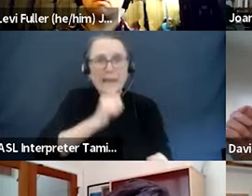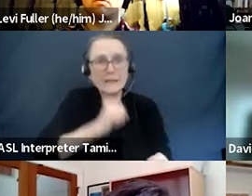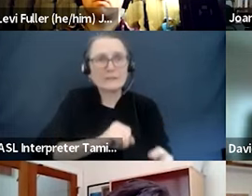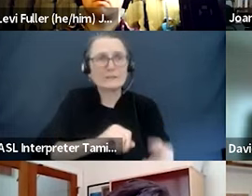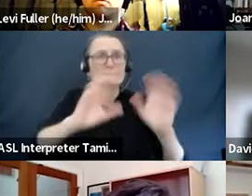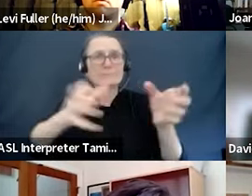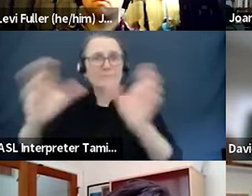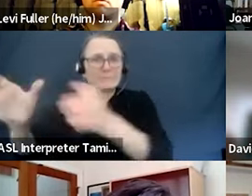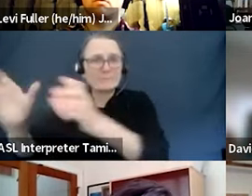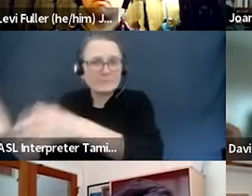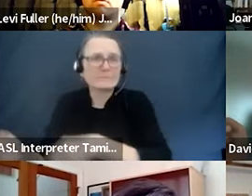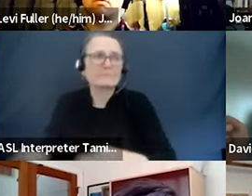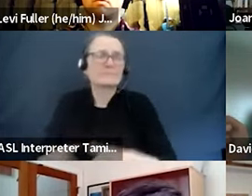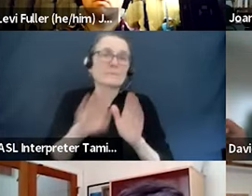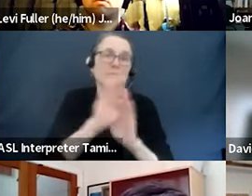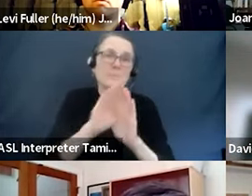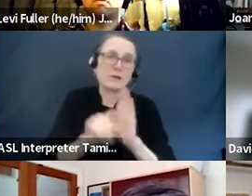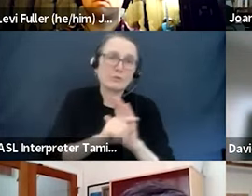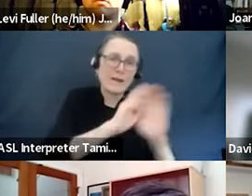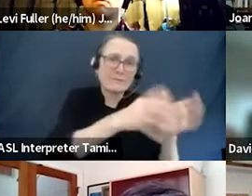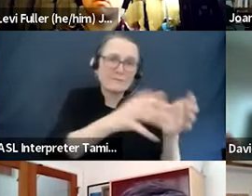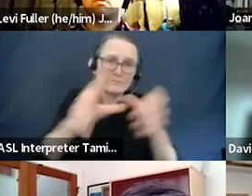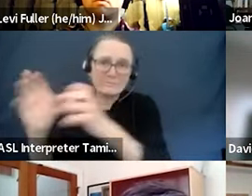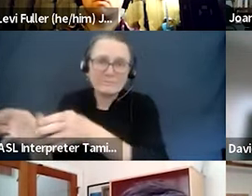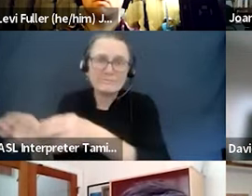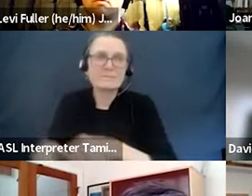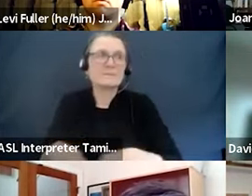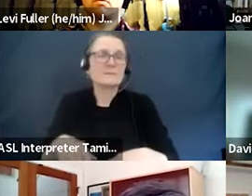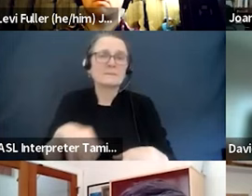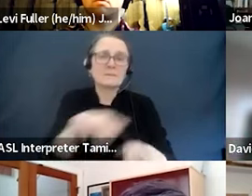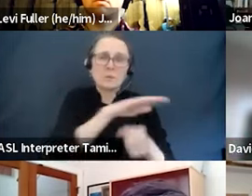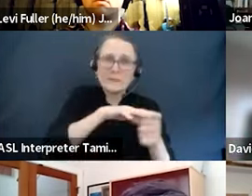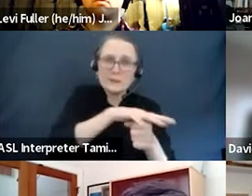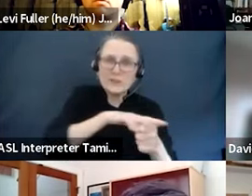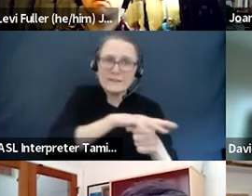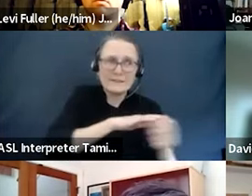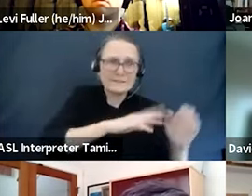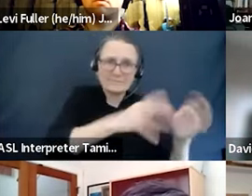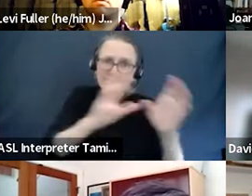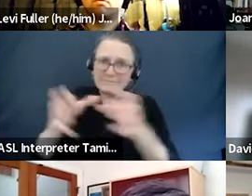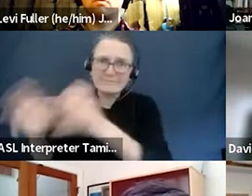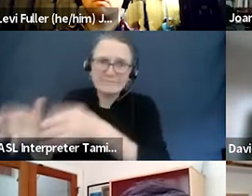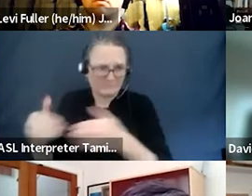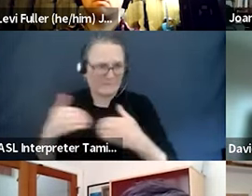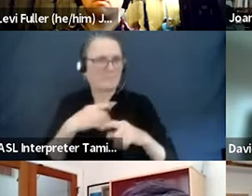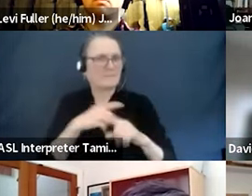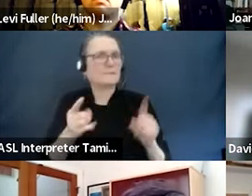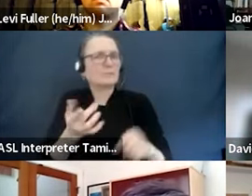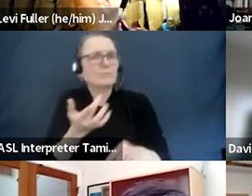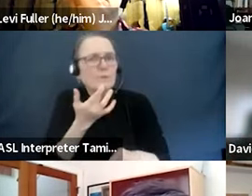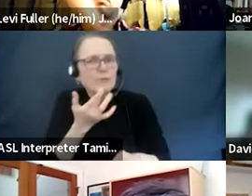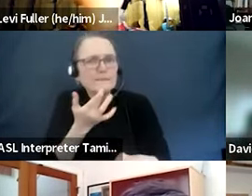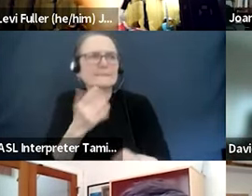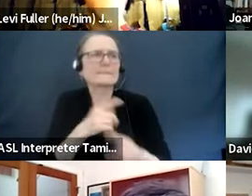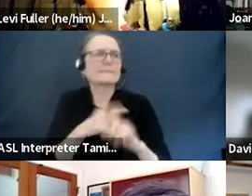backgrounds, by region are going to respond to different kinds of work. We need to be nimble enough to